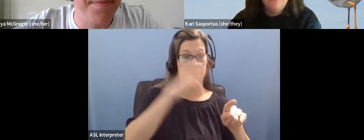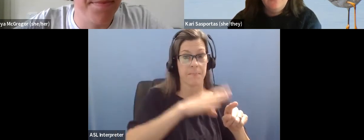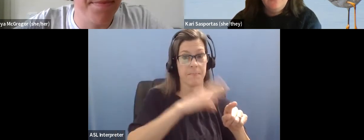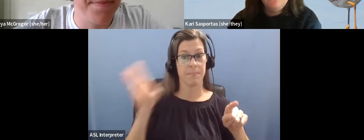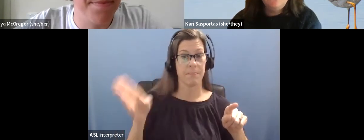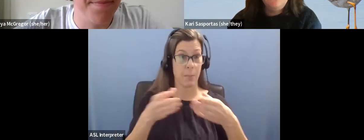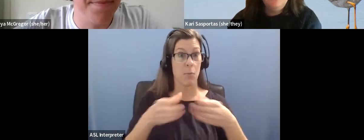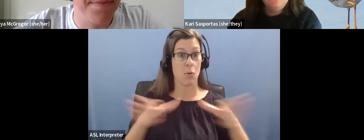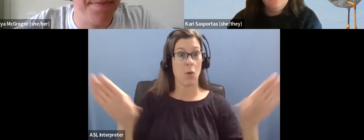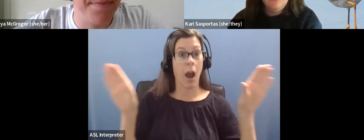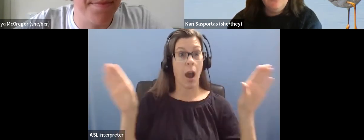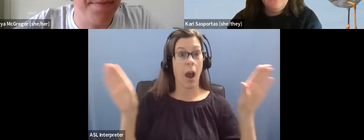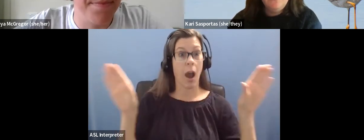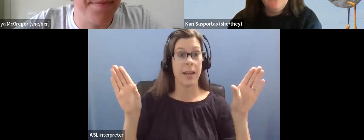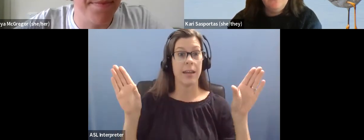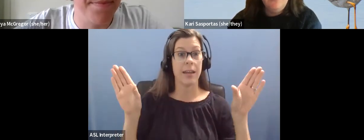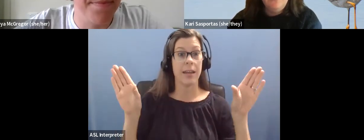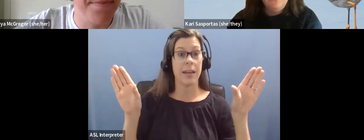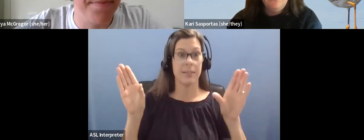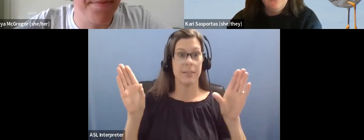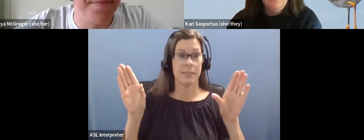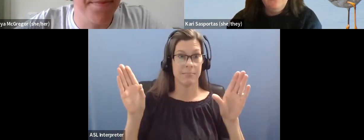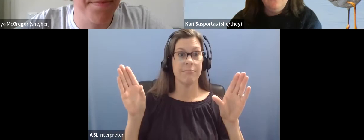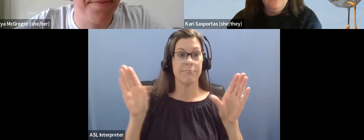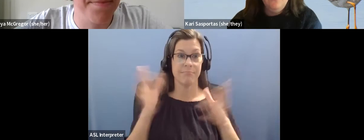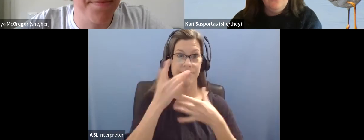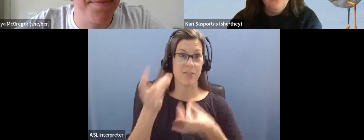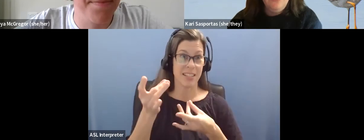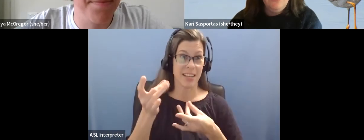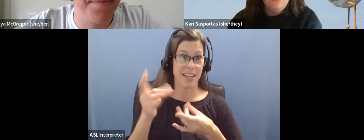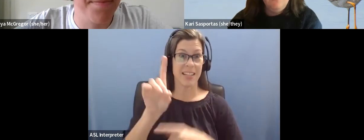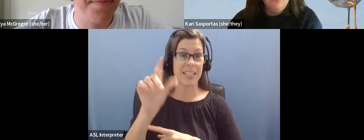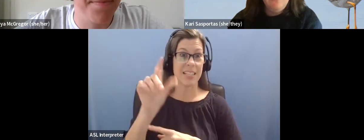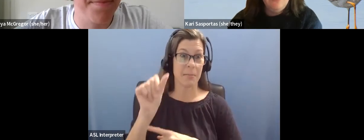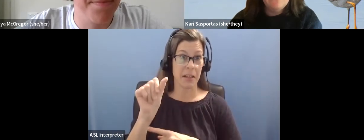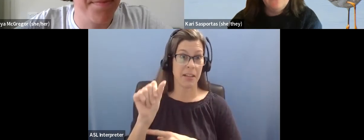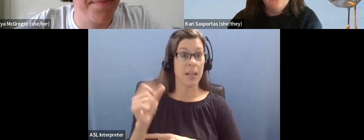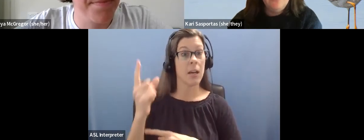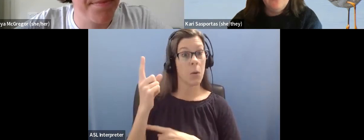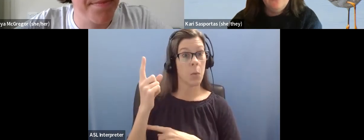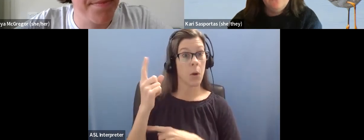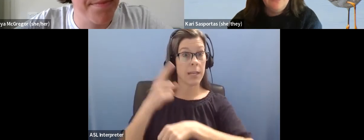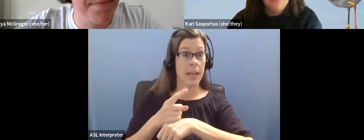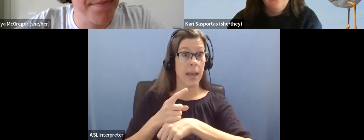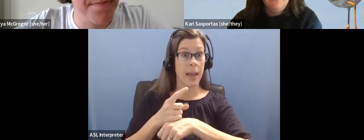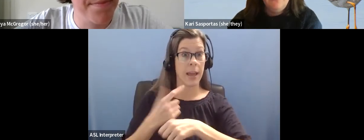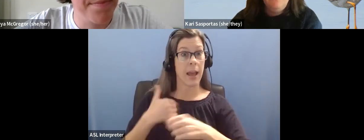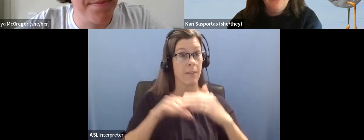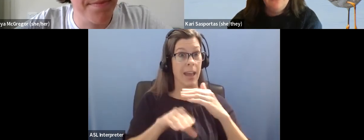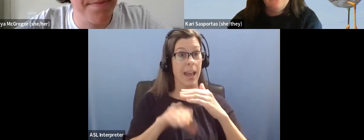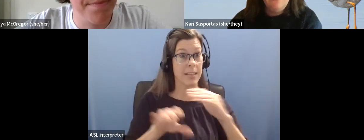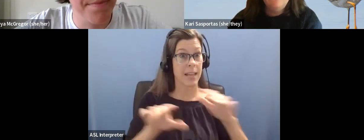is a dynamic disability. So, um, one day I might have access challenges that